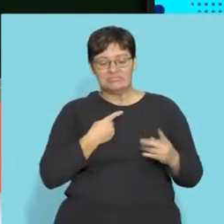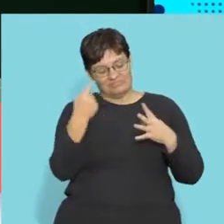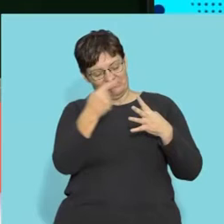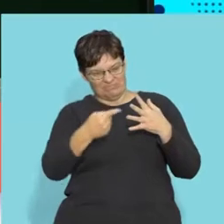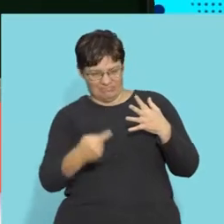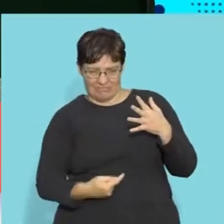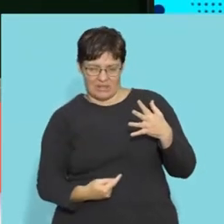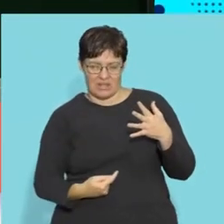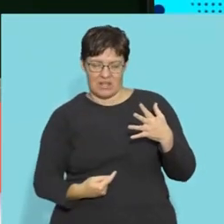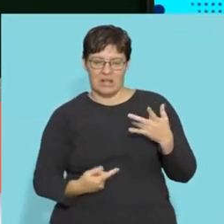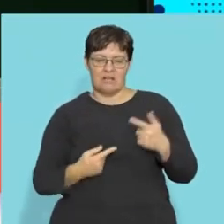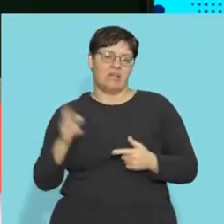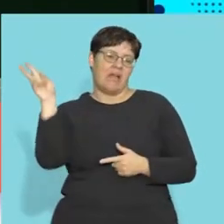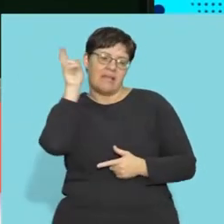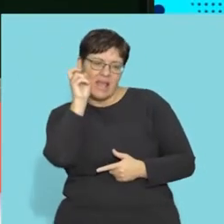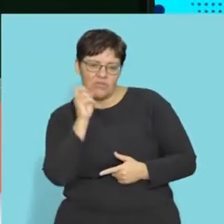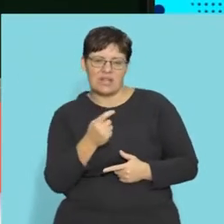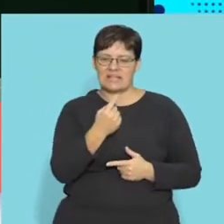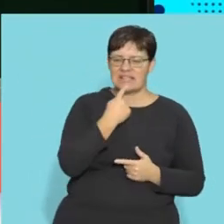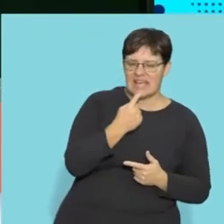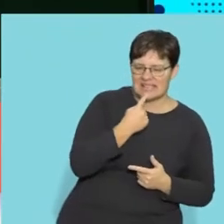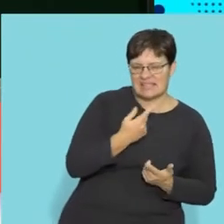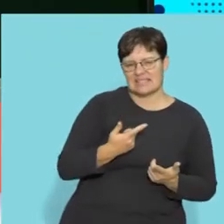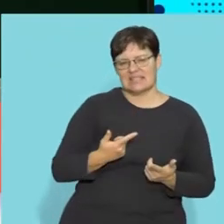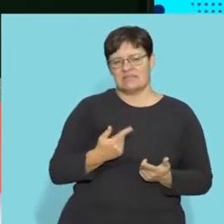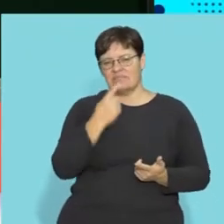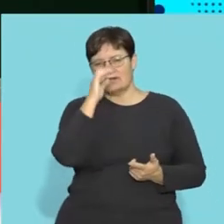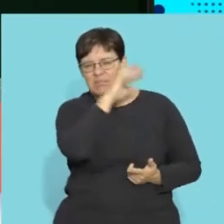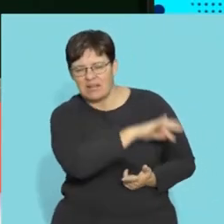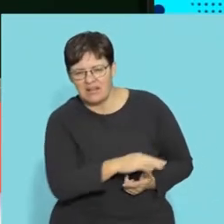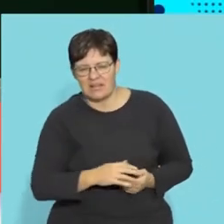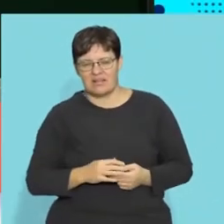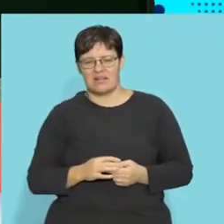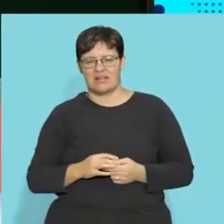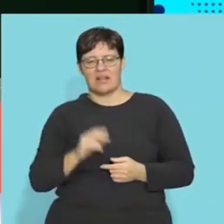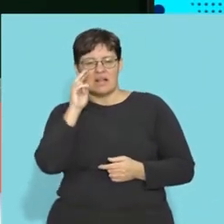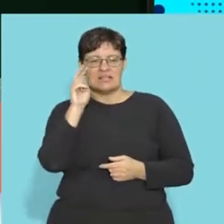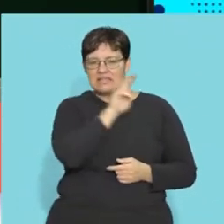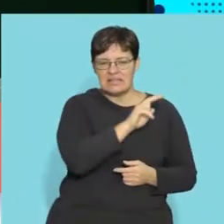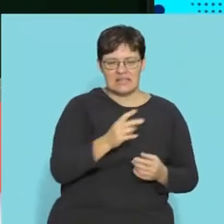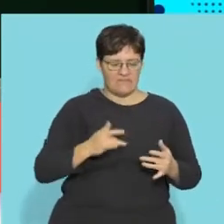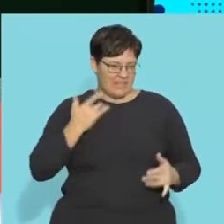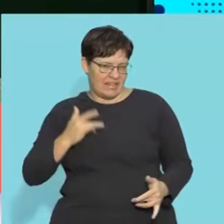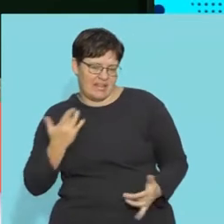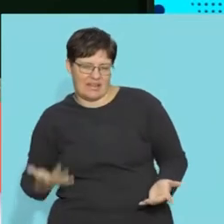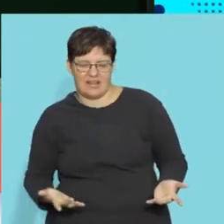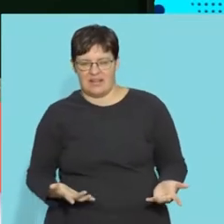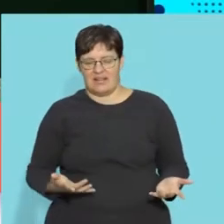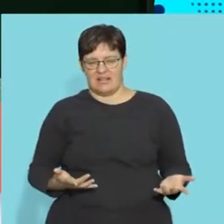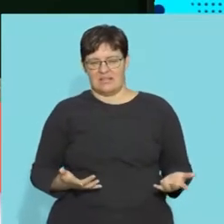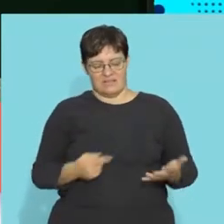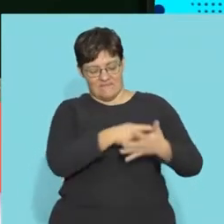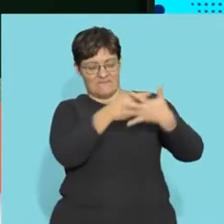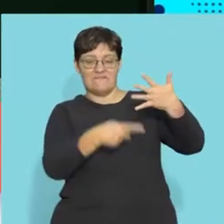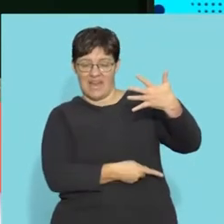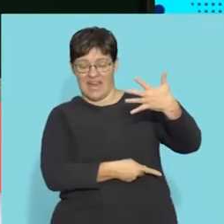types of stimuli. know, there are many others, you know, hearing and taste, smell, seeing, feeling.